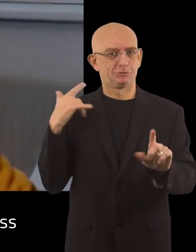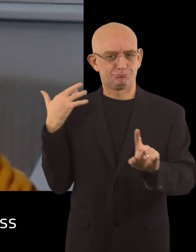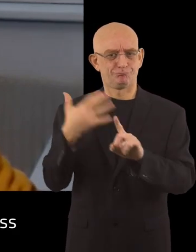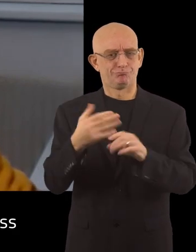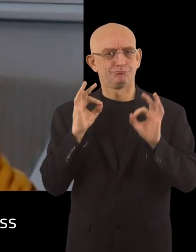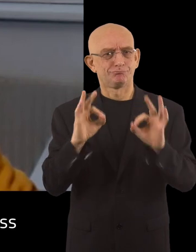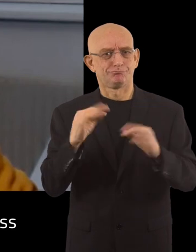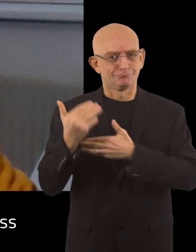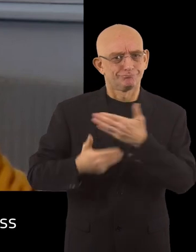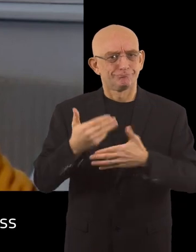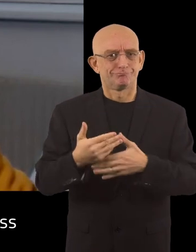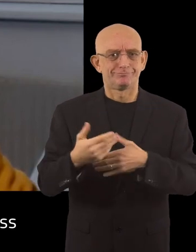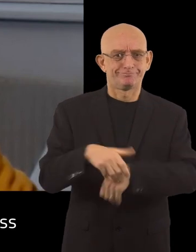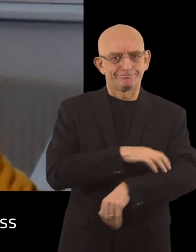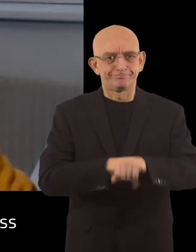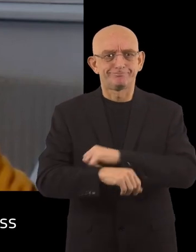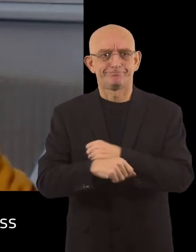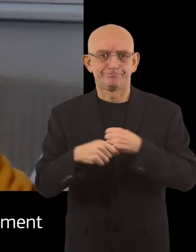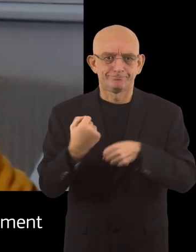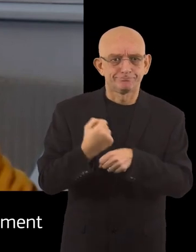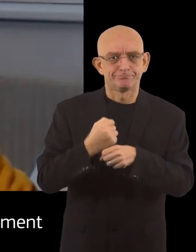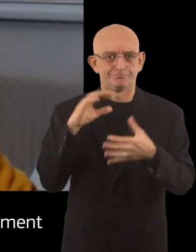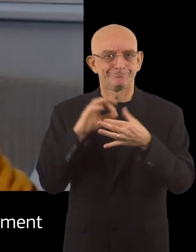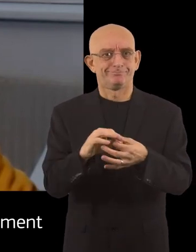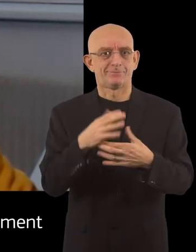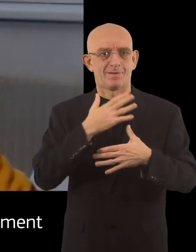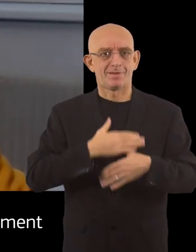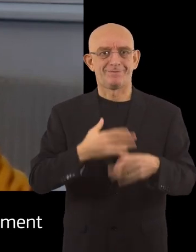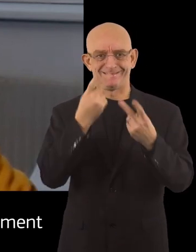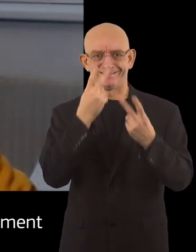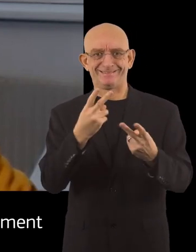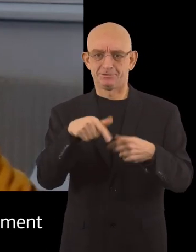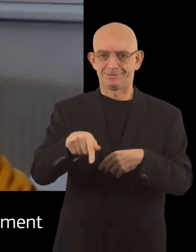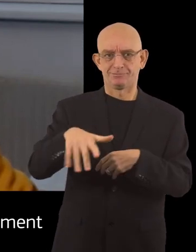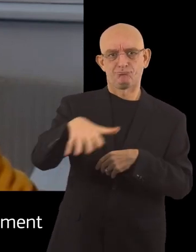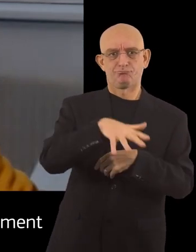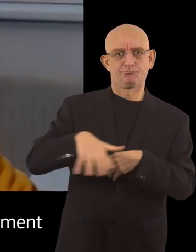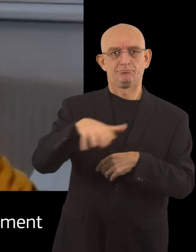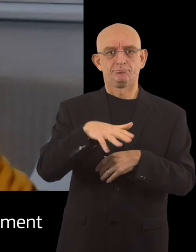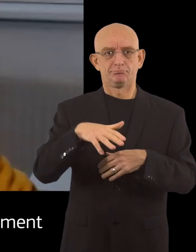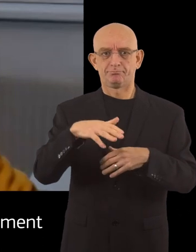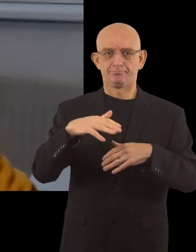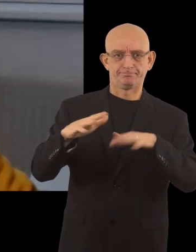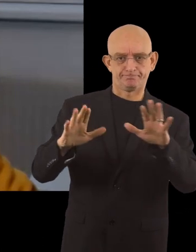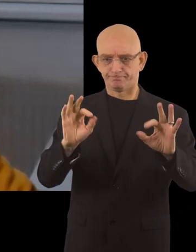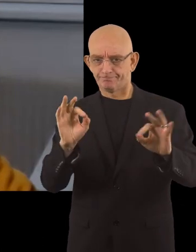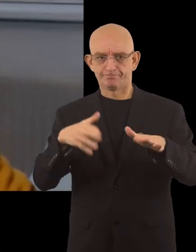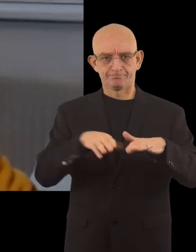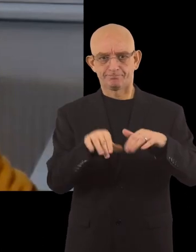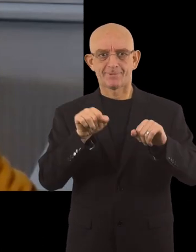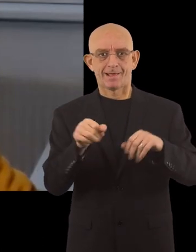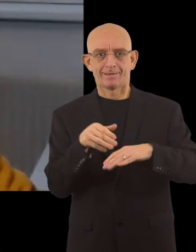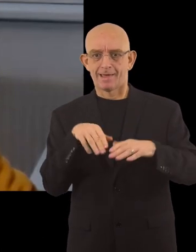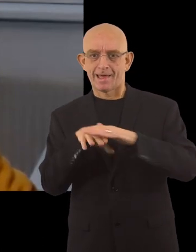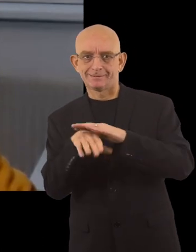has shown extraordinary progress in a very particular area in the built environment, in ensuring